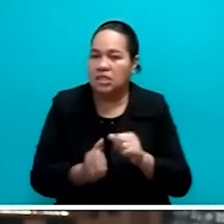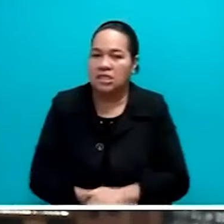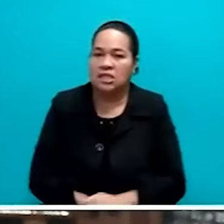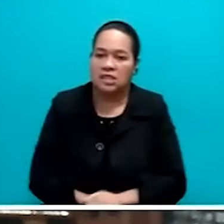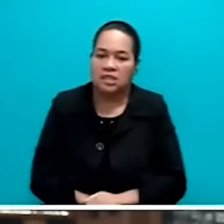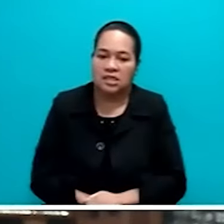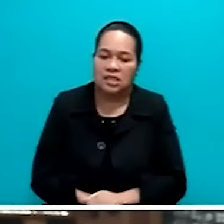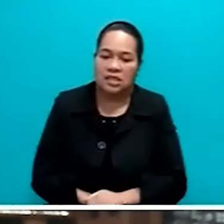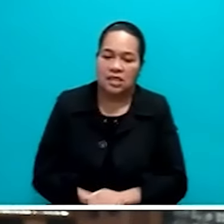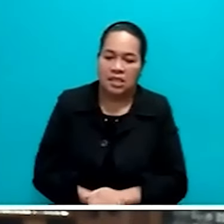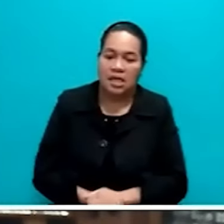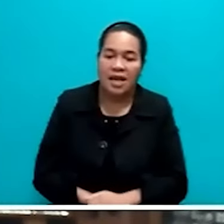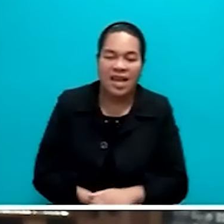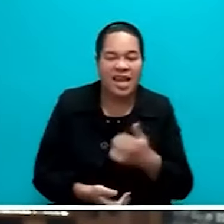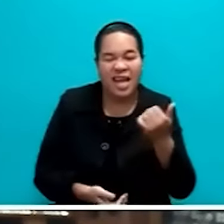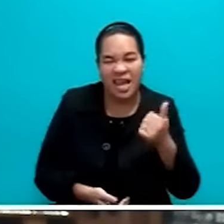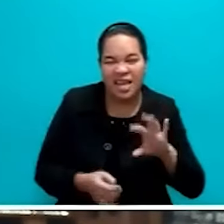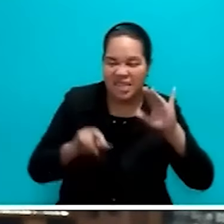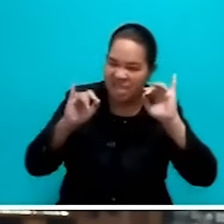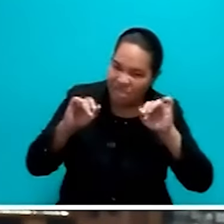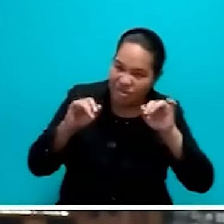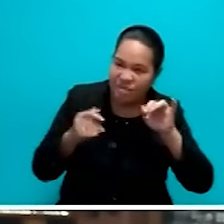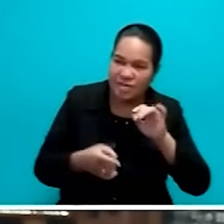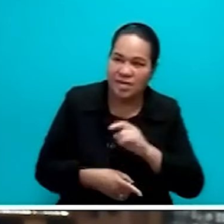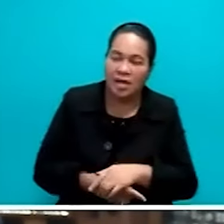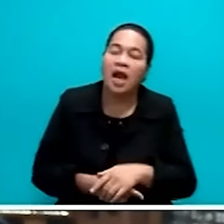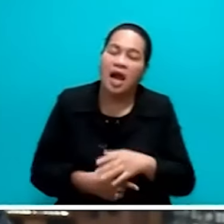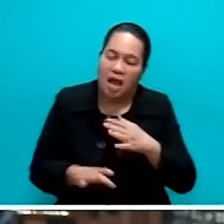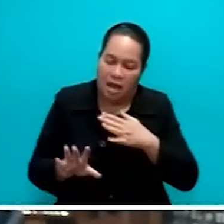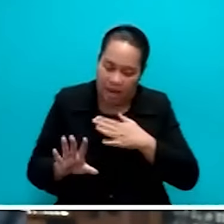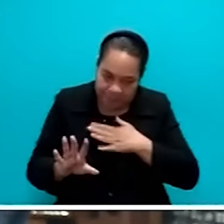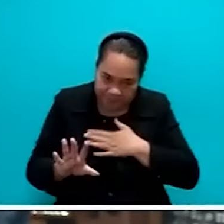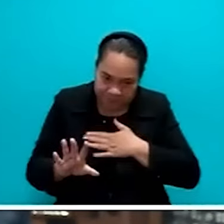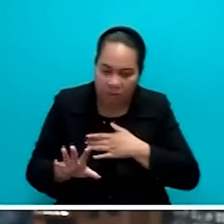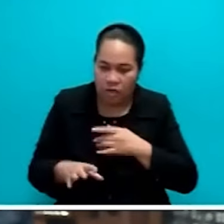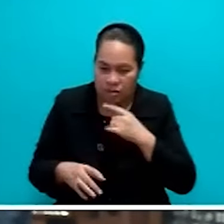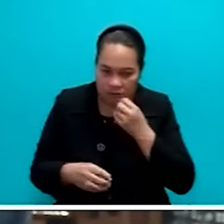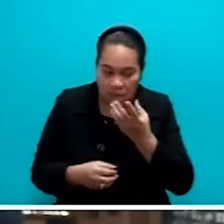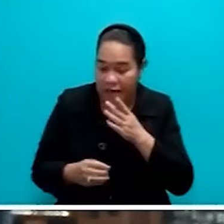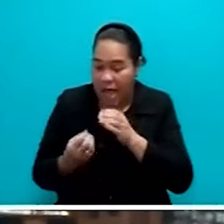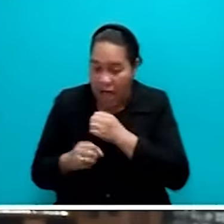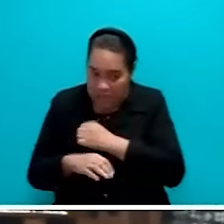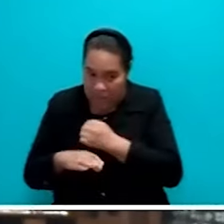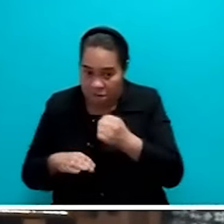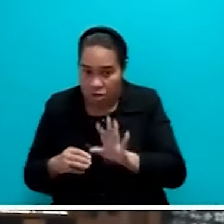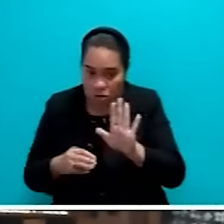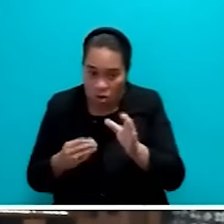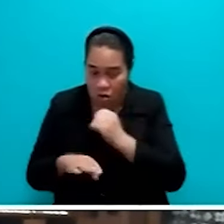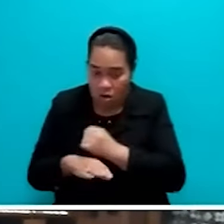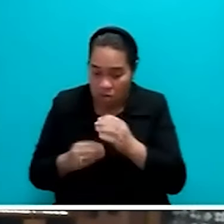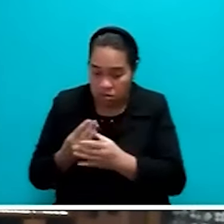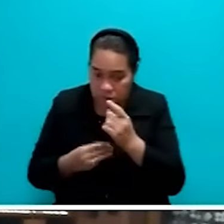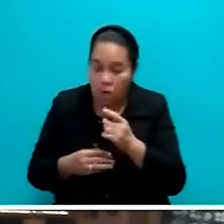Issues relating to the Constitution, Mr. Speaker, I wish to reassure the nation that the coalition government will continue